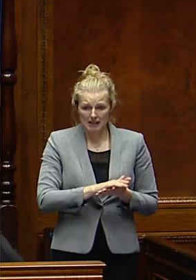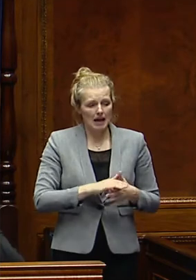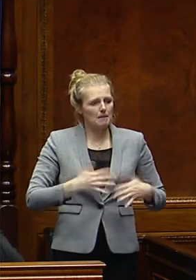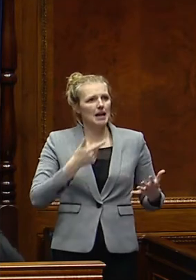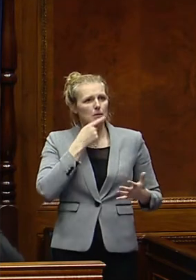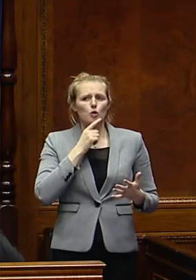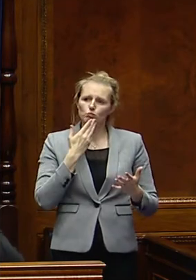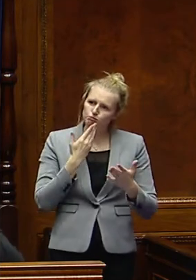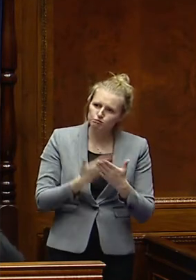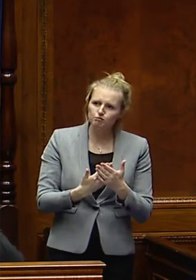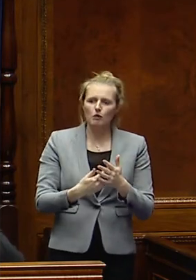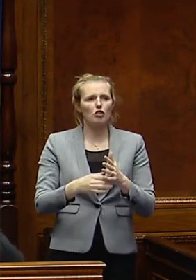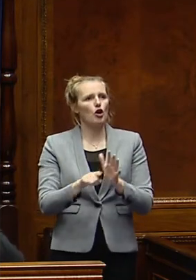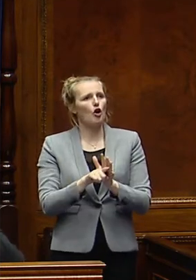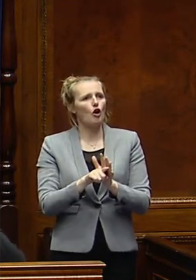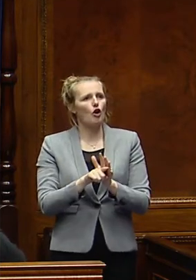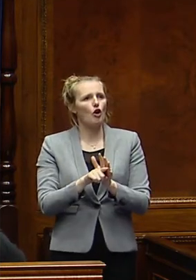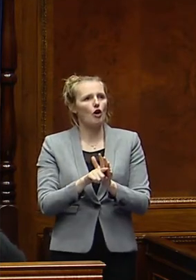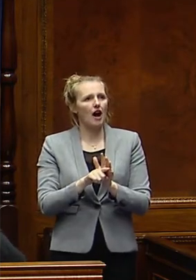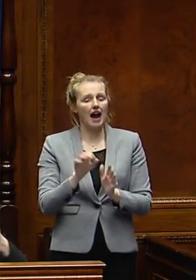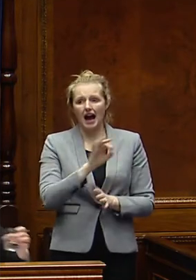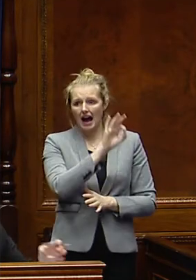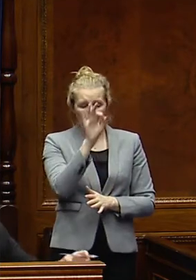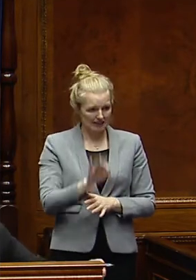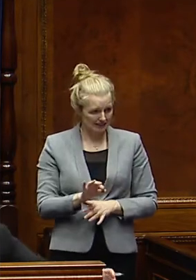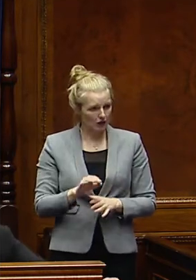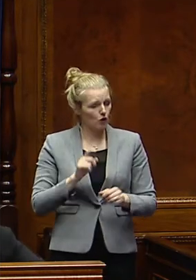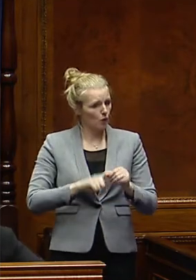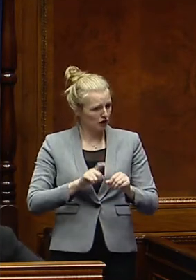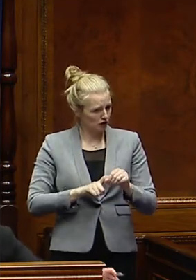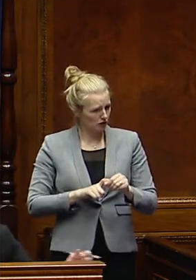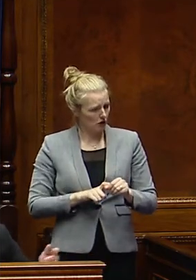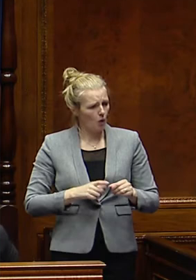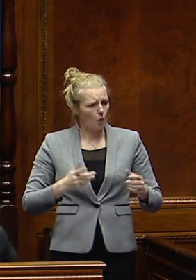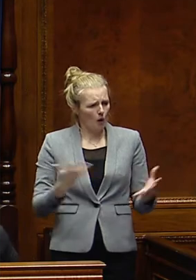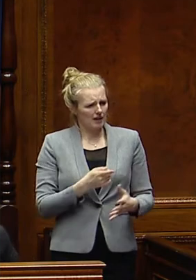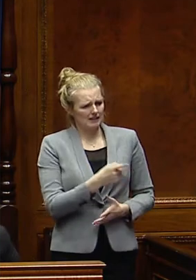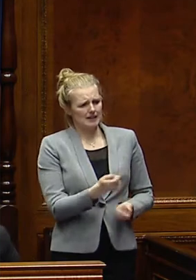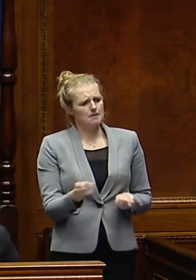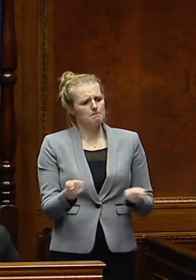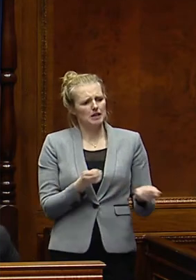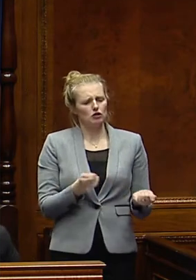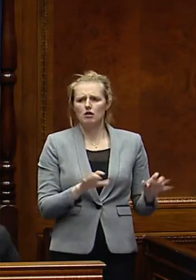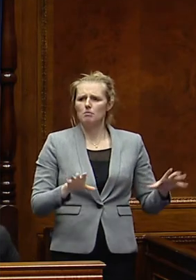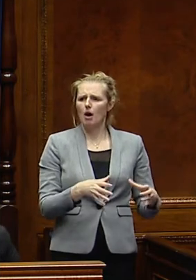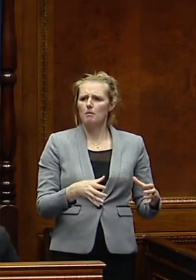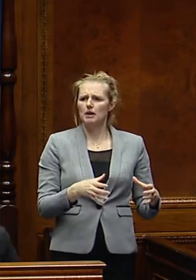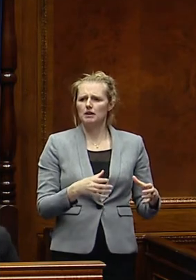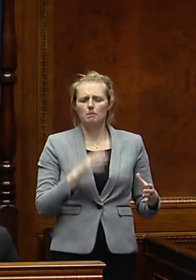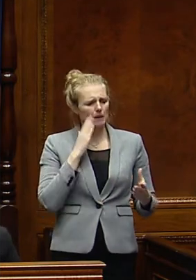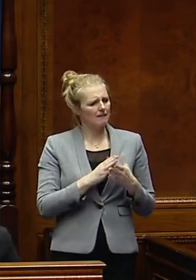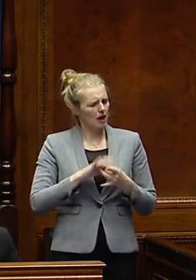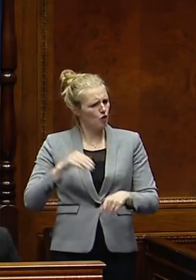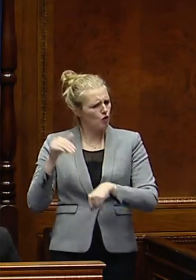citizens, asking the question in which I put to the Minister now, where does this Minister and her department stand in relation to